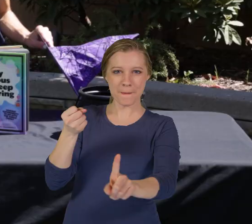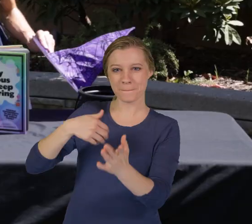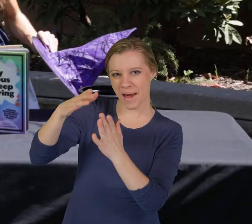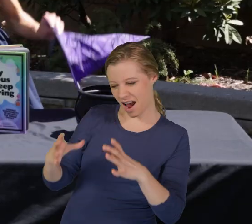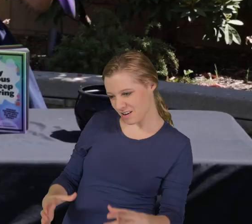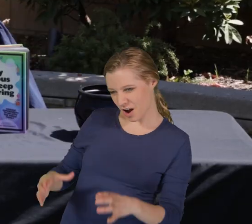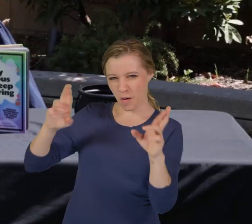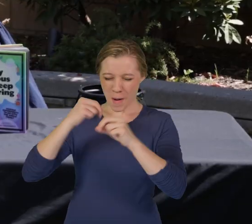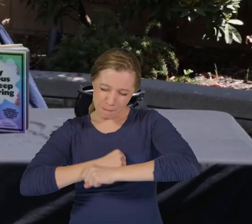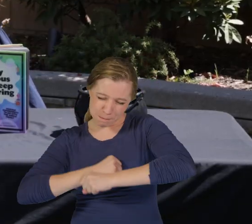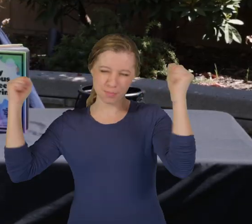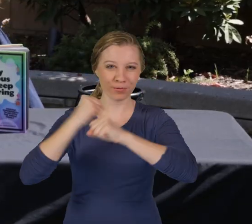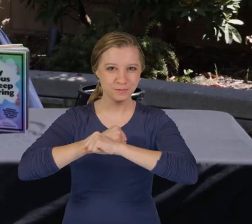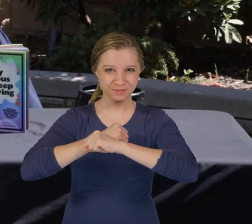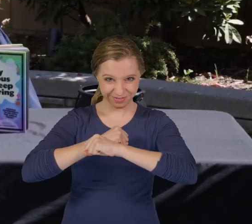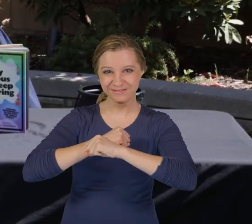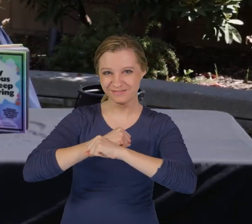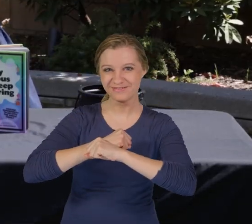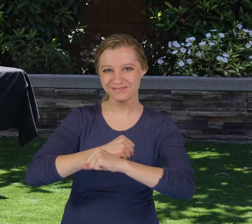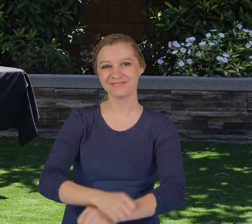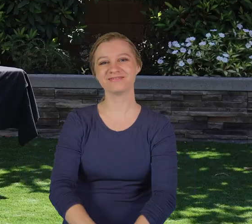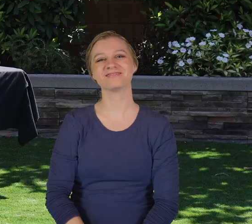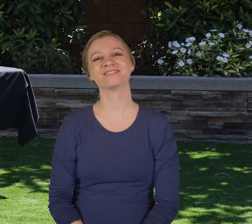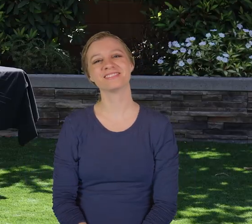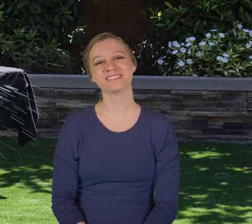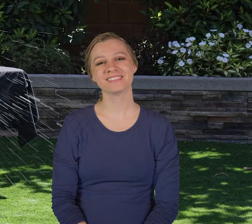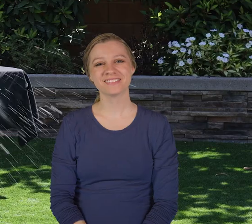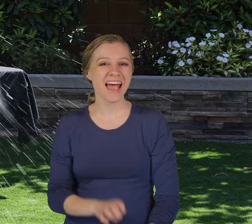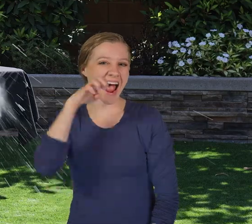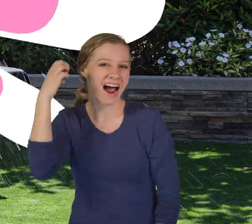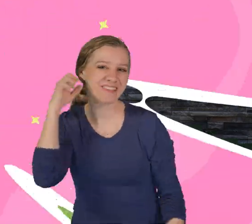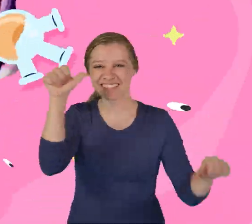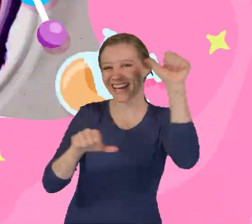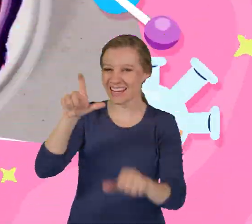science. So grab your paint cans and get ready for an explosion.